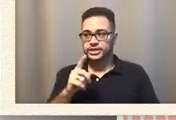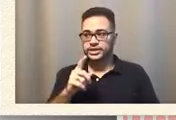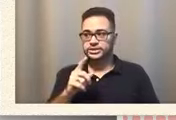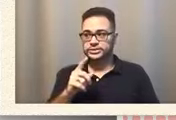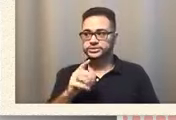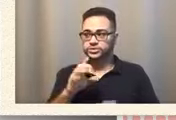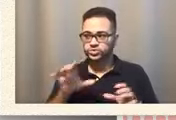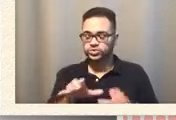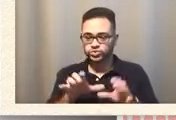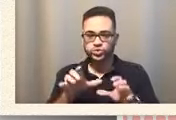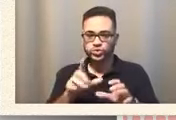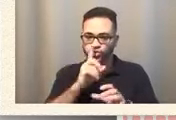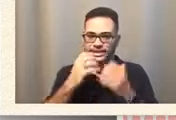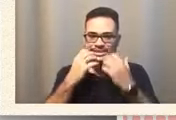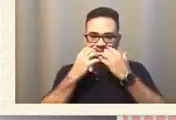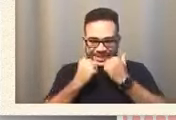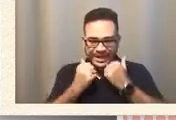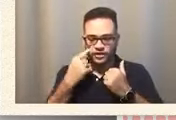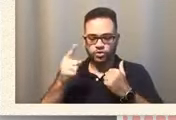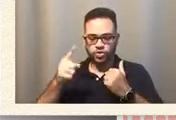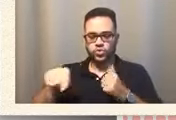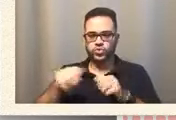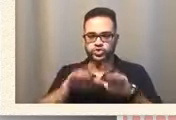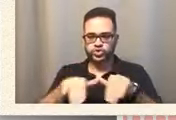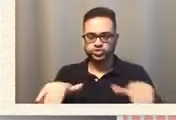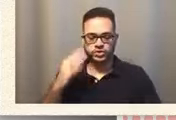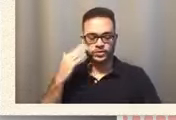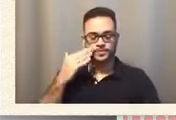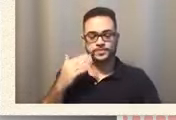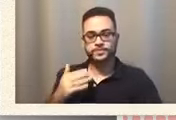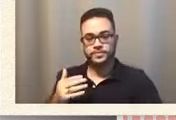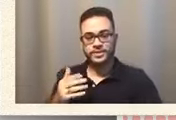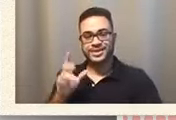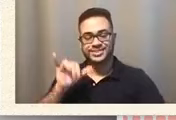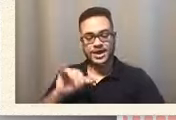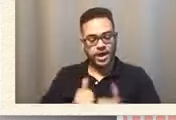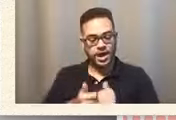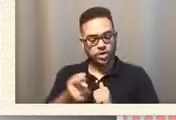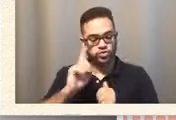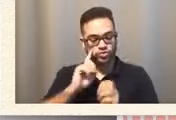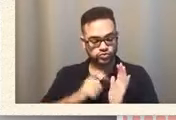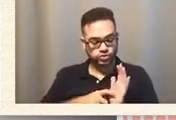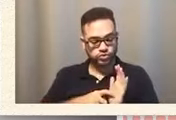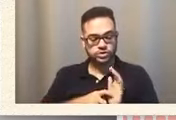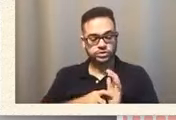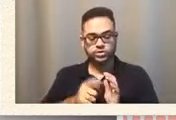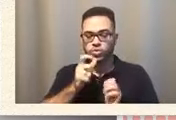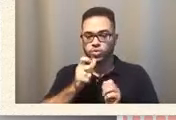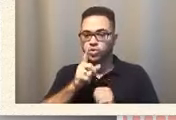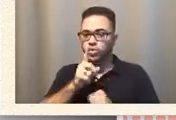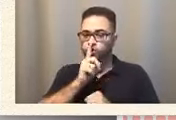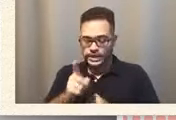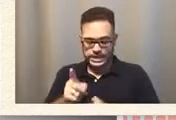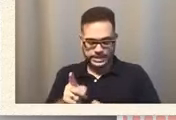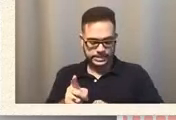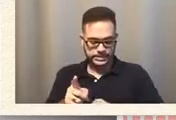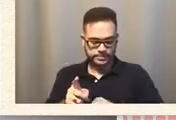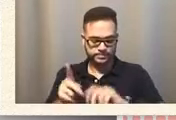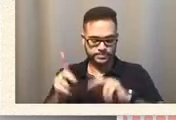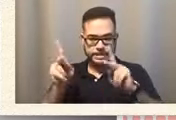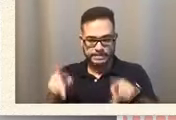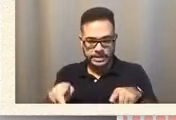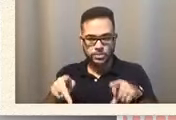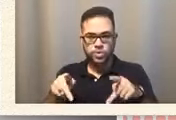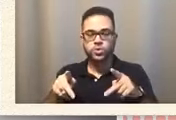cares for those kids, you know. And that's when you really see who really are the person who has the